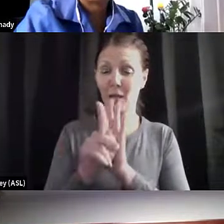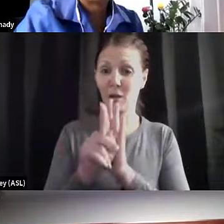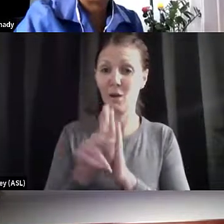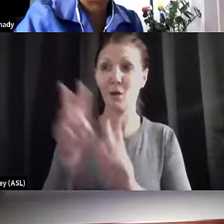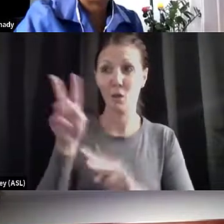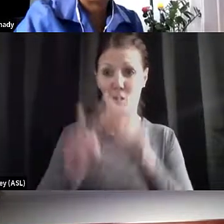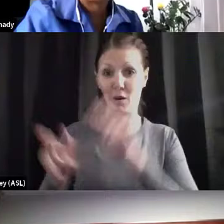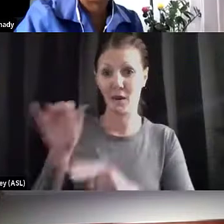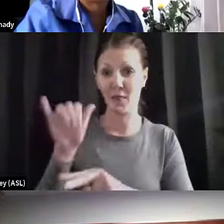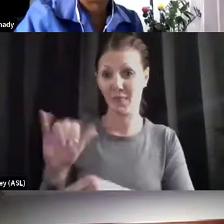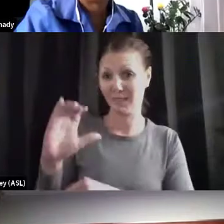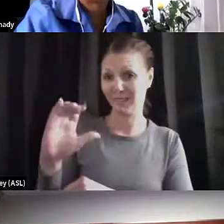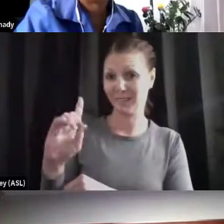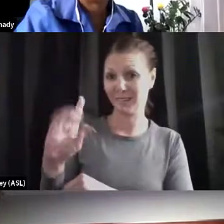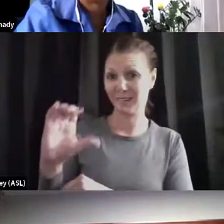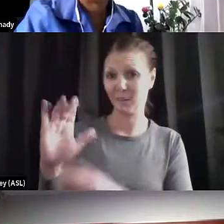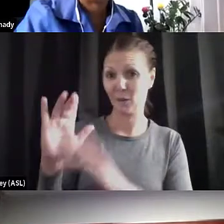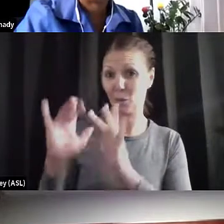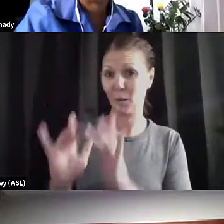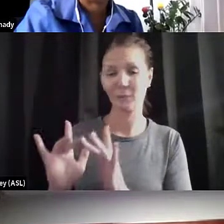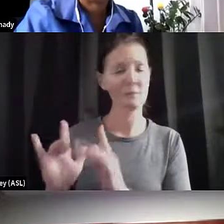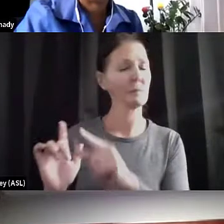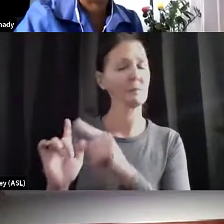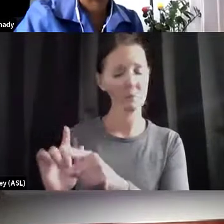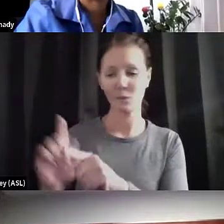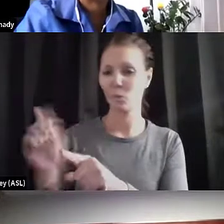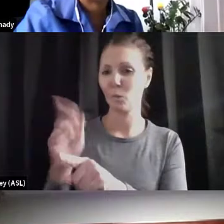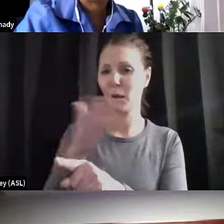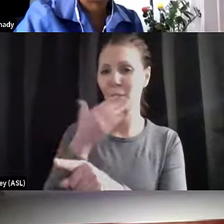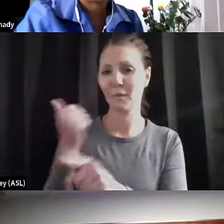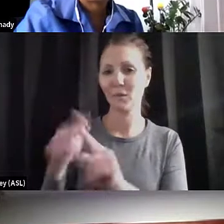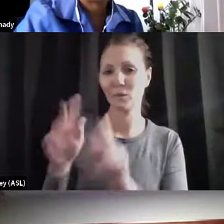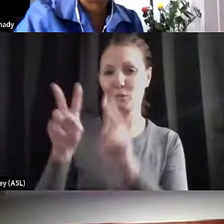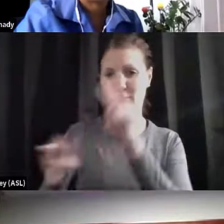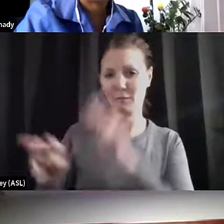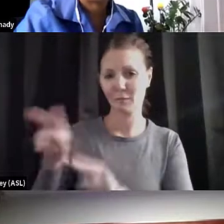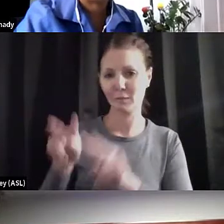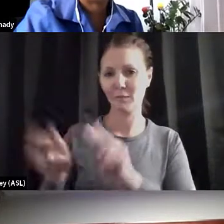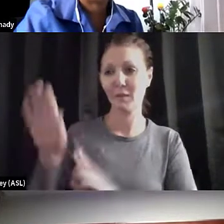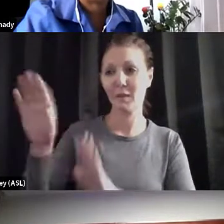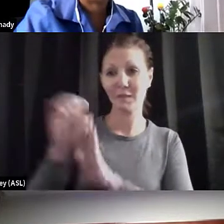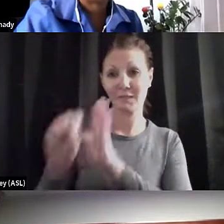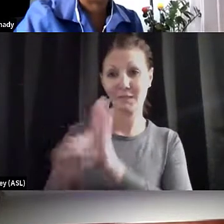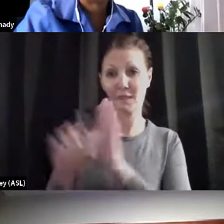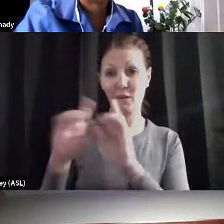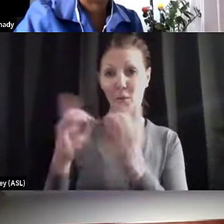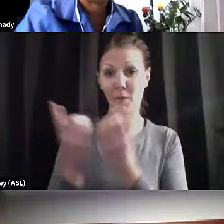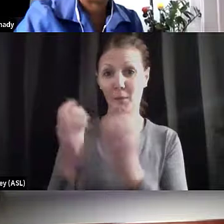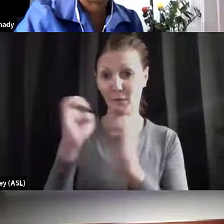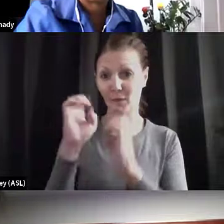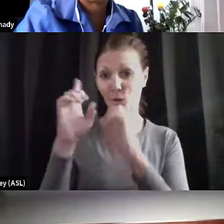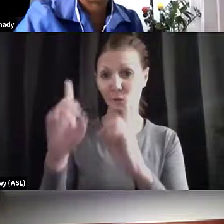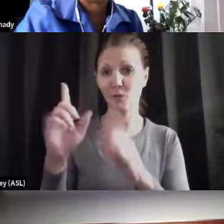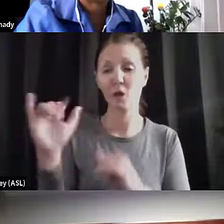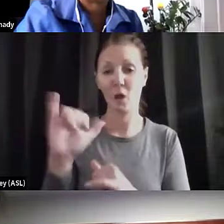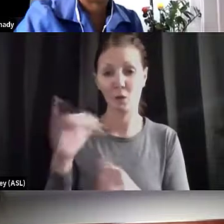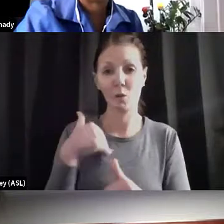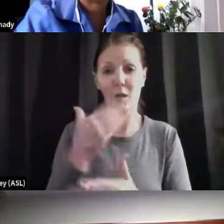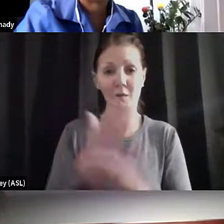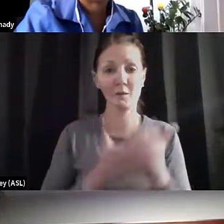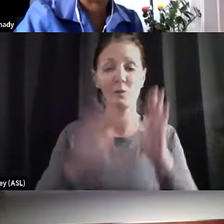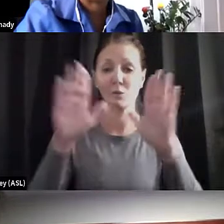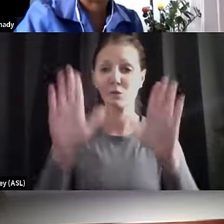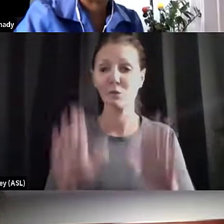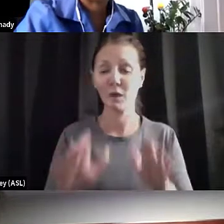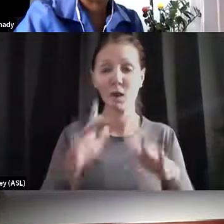website is definitely the place where you want to go. The State Department of Education also has some great resources